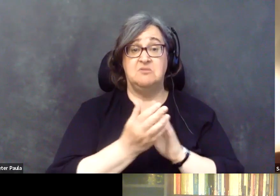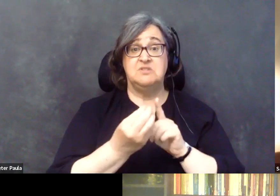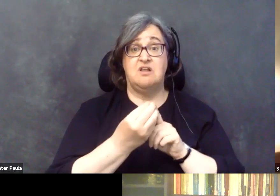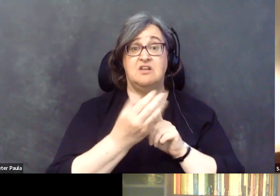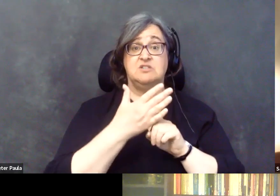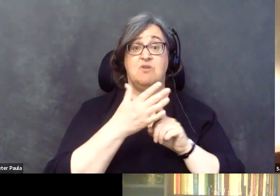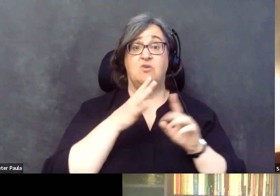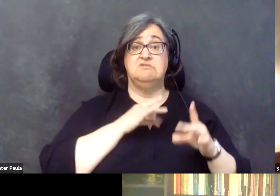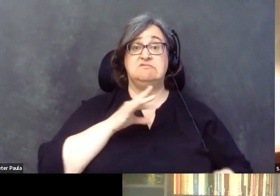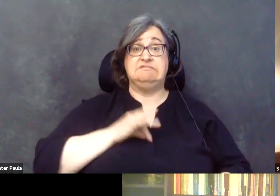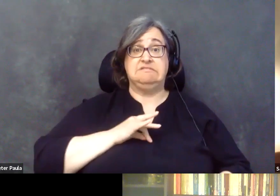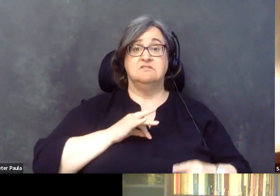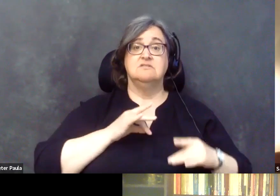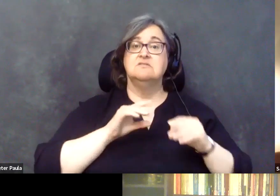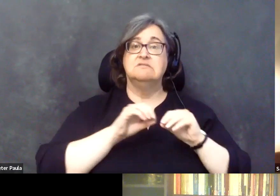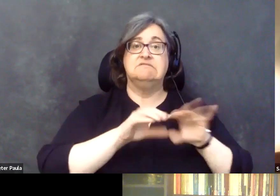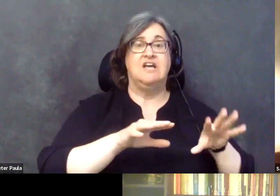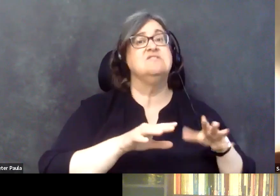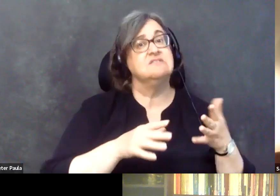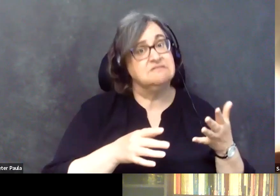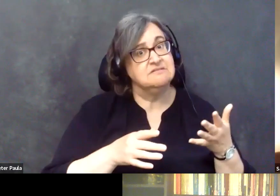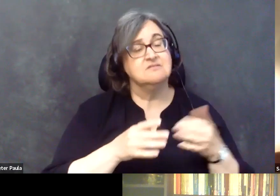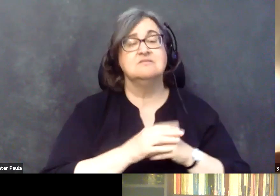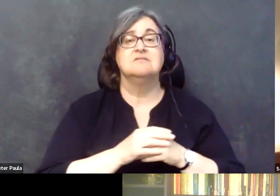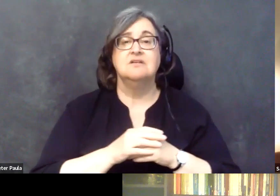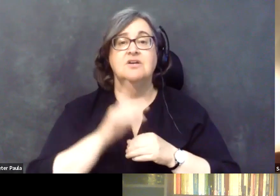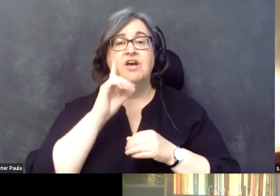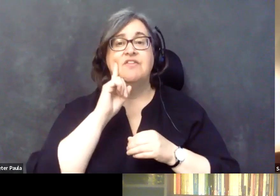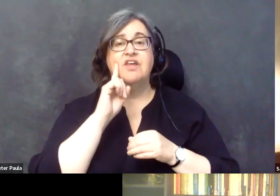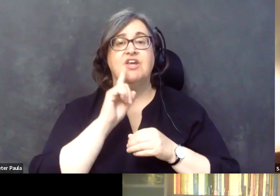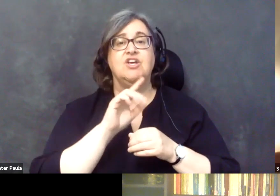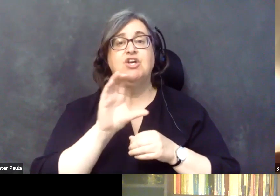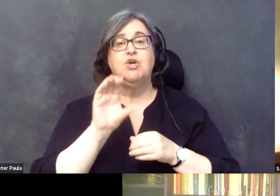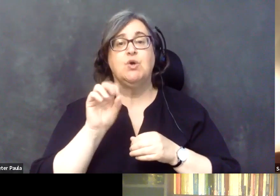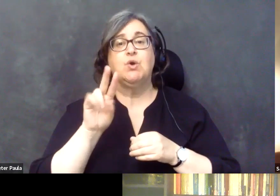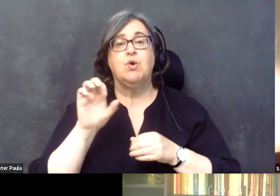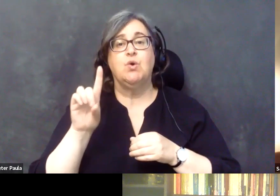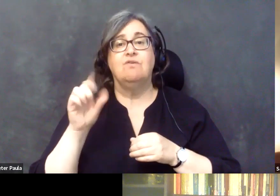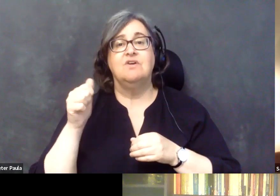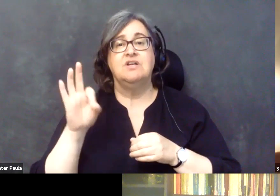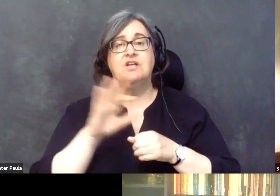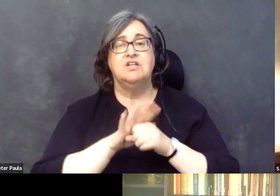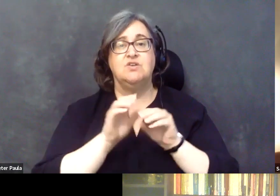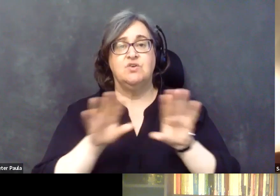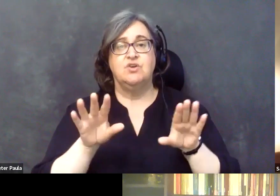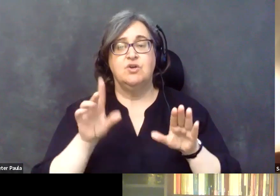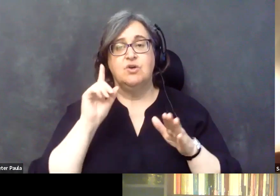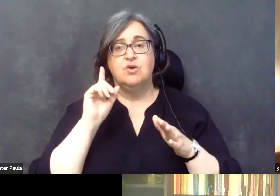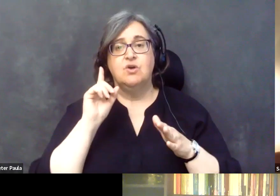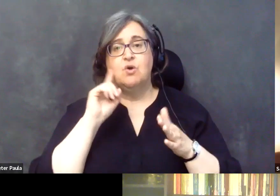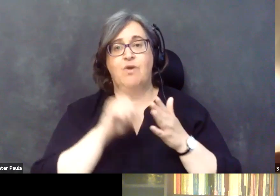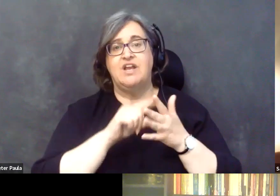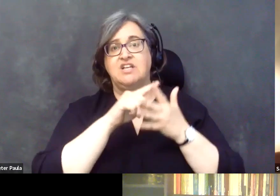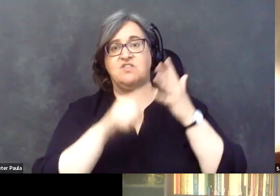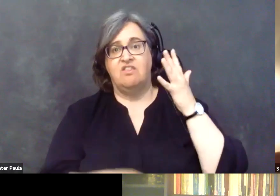to this. So there's, there's, uh, the, you know, I think COVID-19 basically recognized all these and